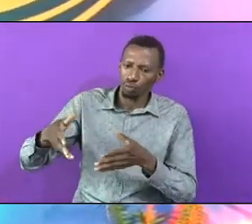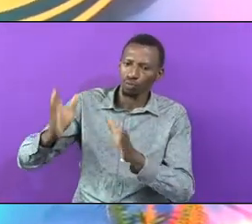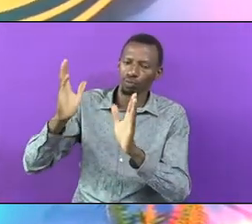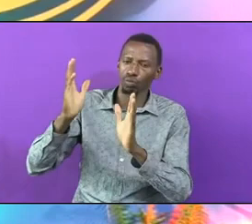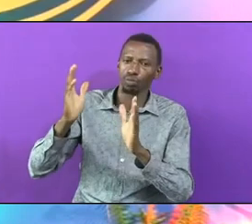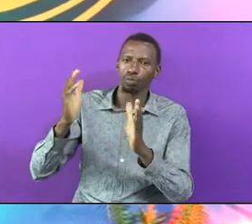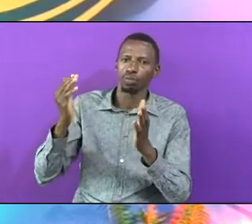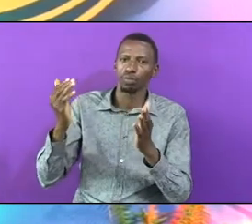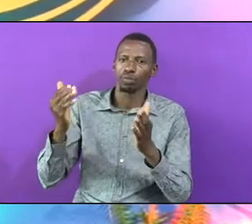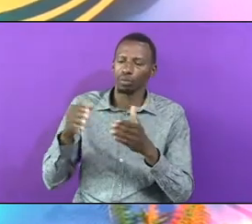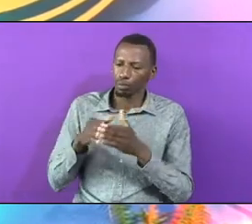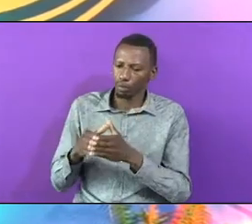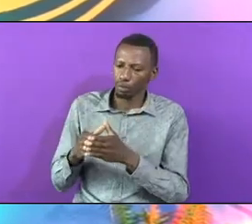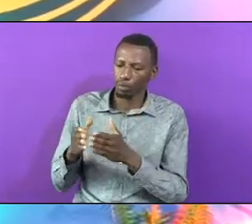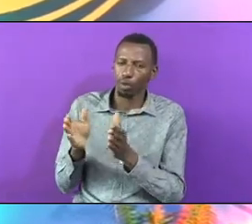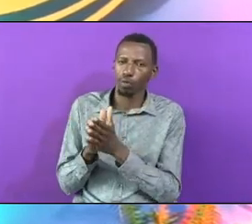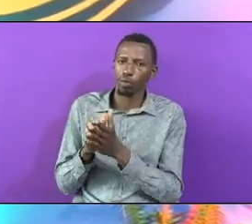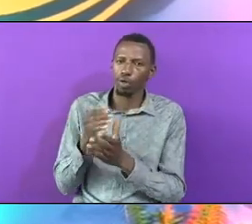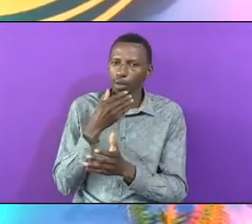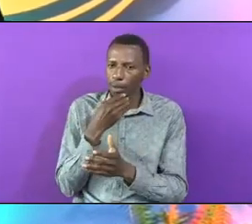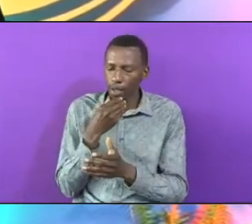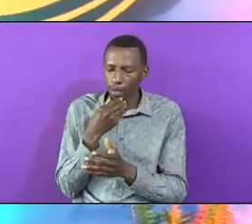Sleep With Men No One Will Follow You